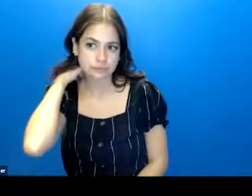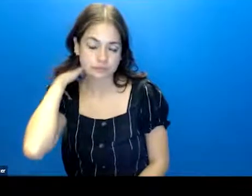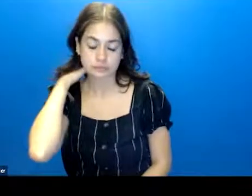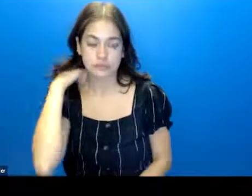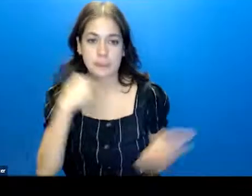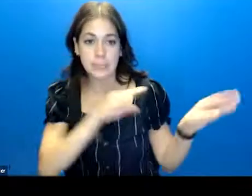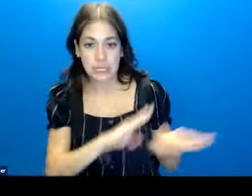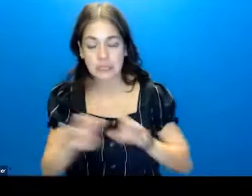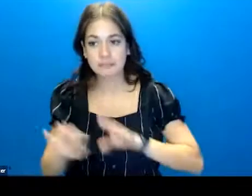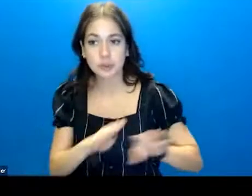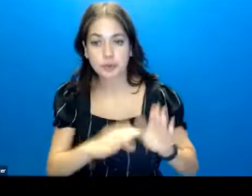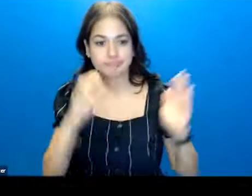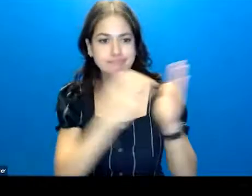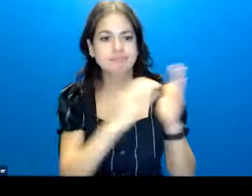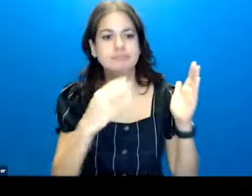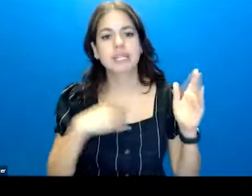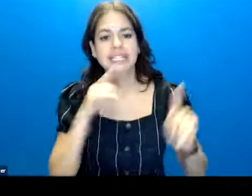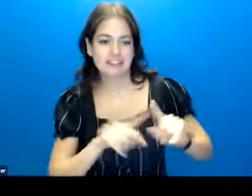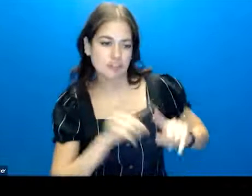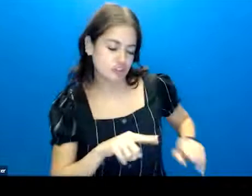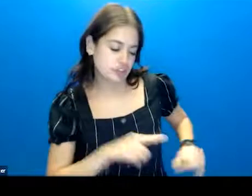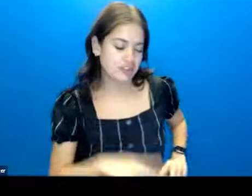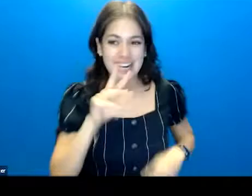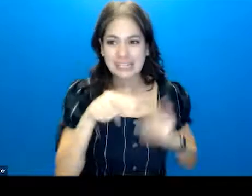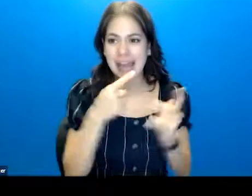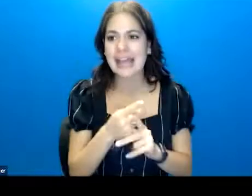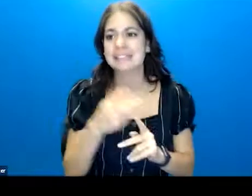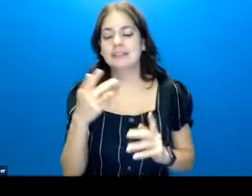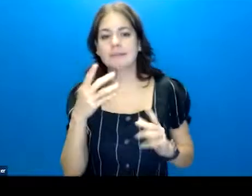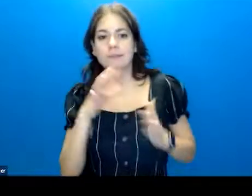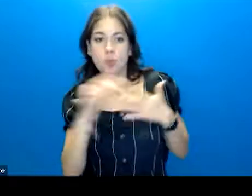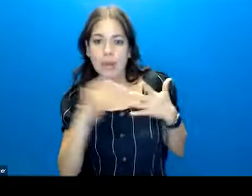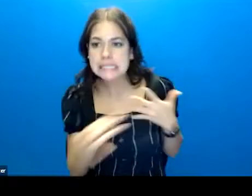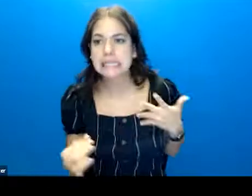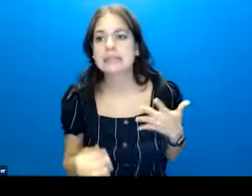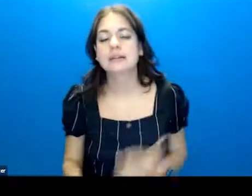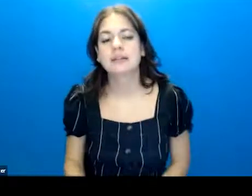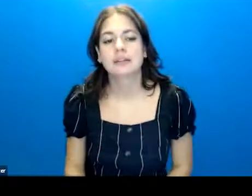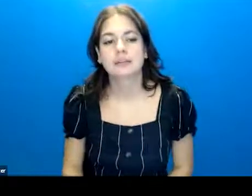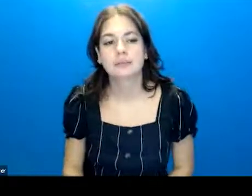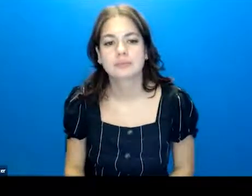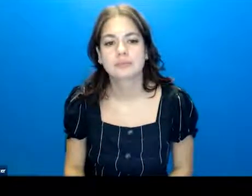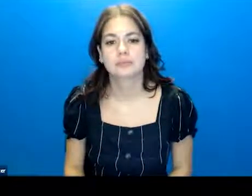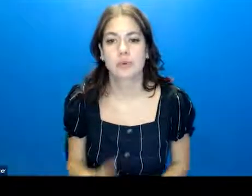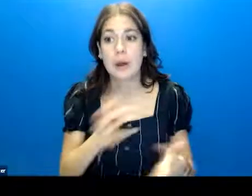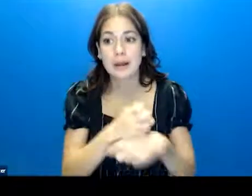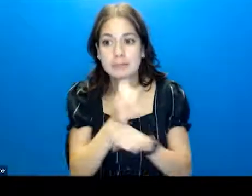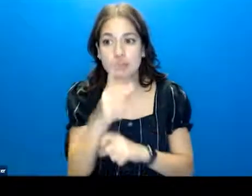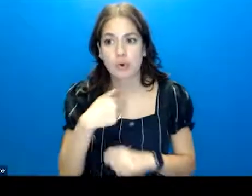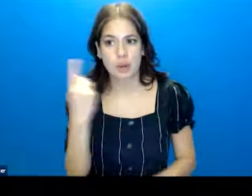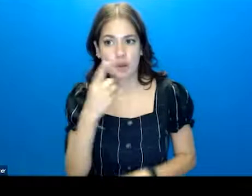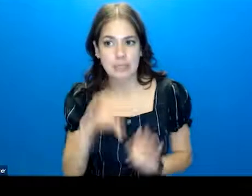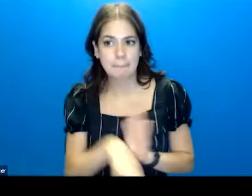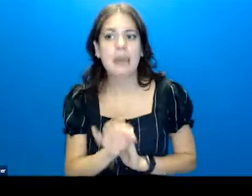section, you're going to, there's different types. There's different choices of, of things, right? Um, where you want to make sure we only pick